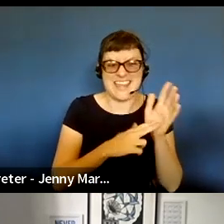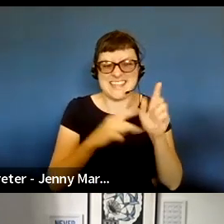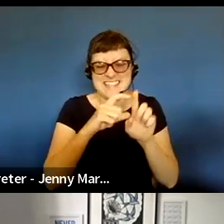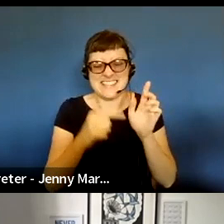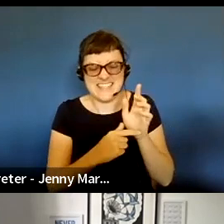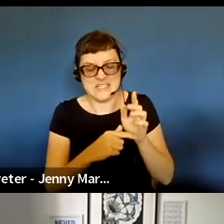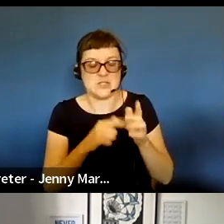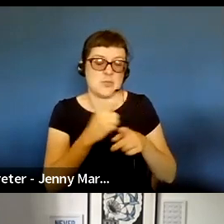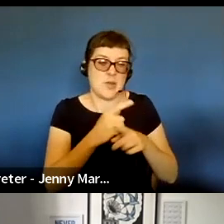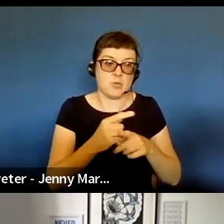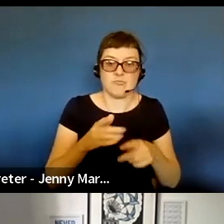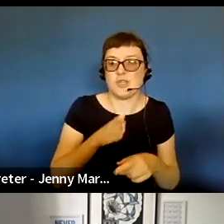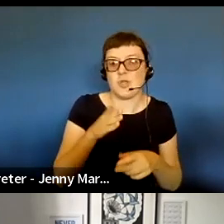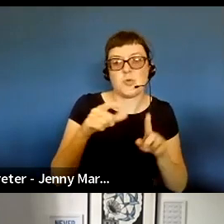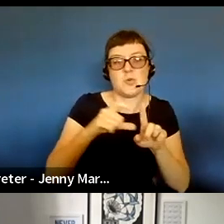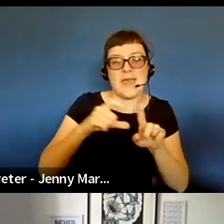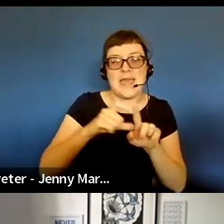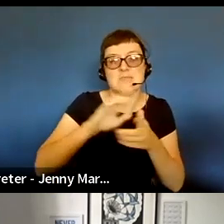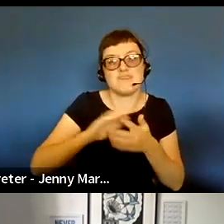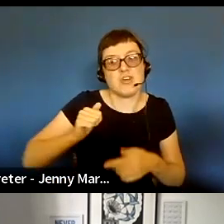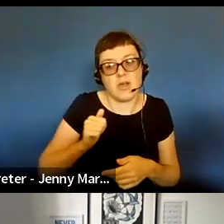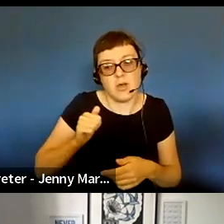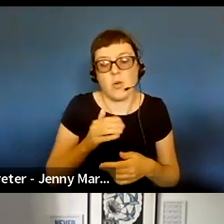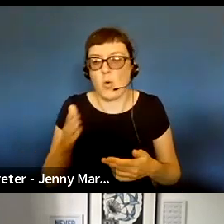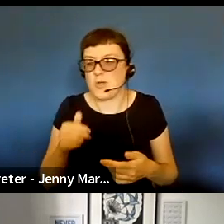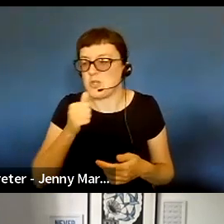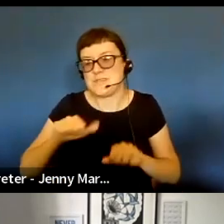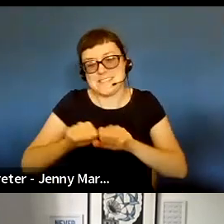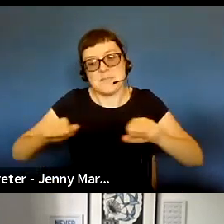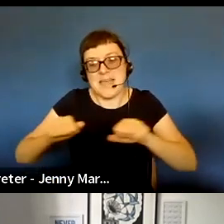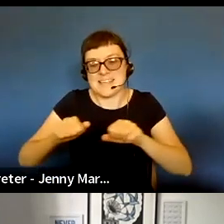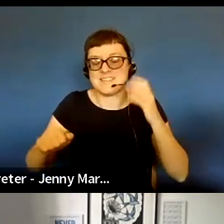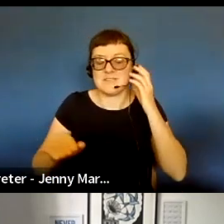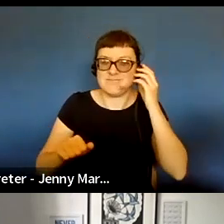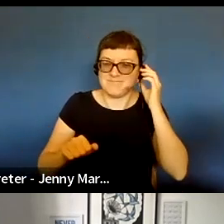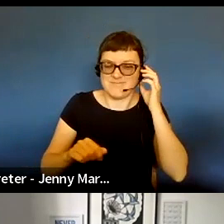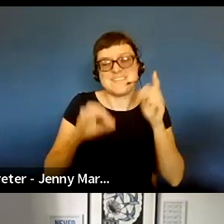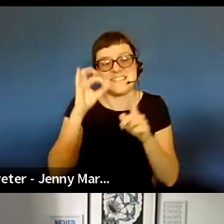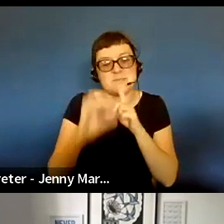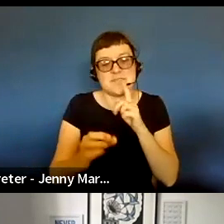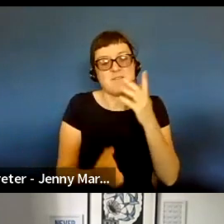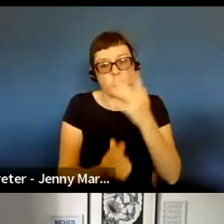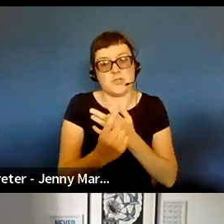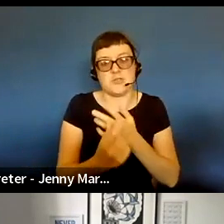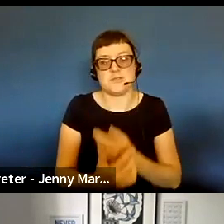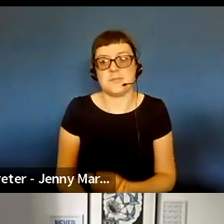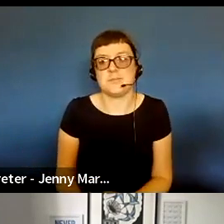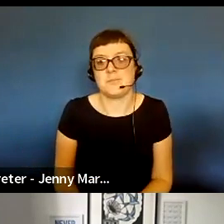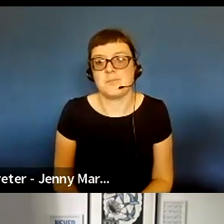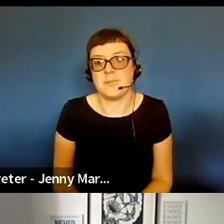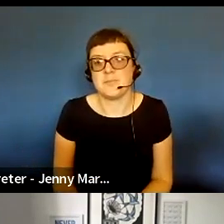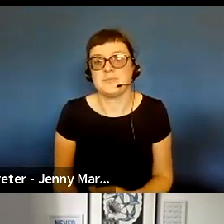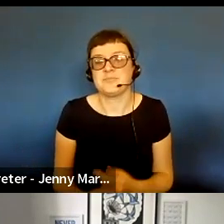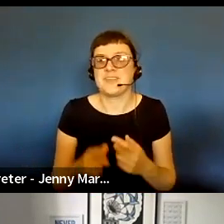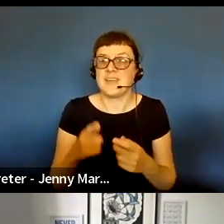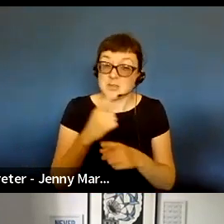going to Edinburgh. So quite very specific, consistent opportunities and offer and language